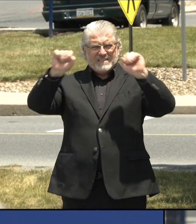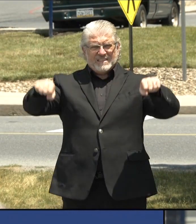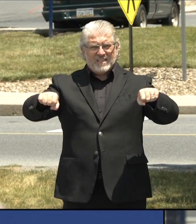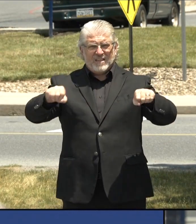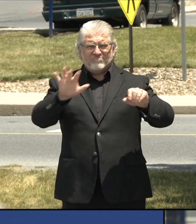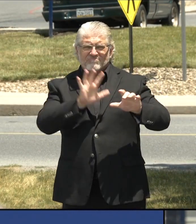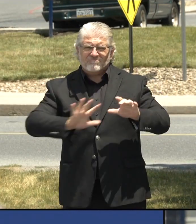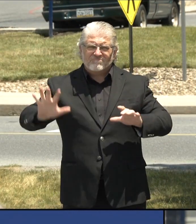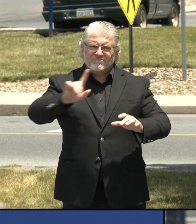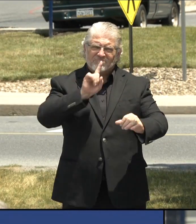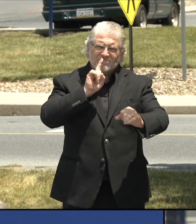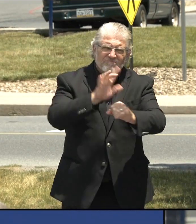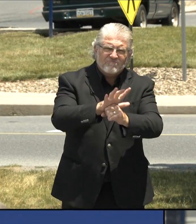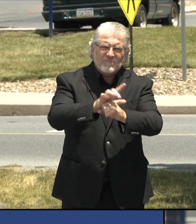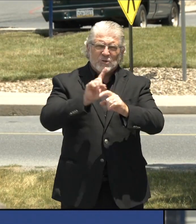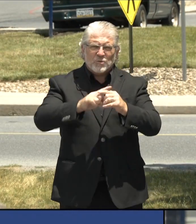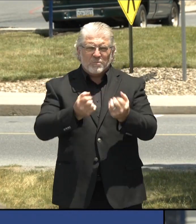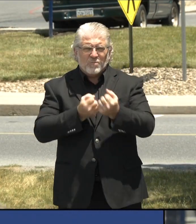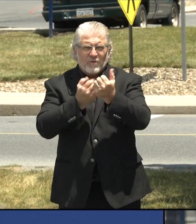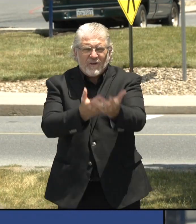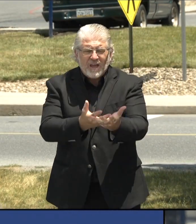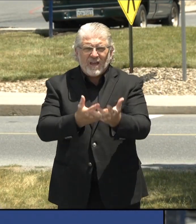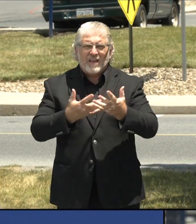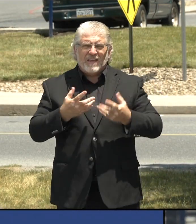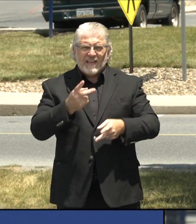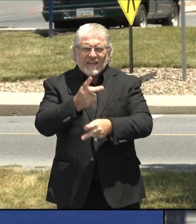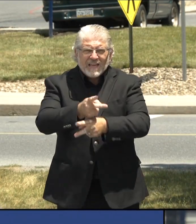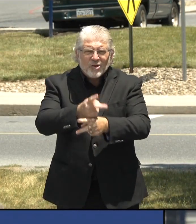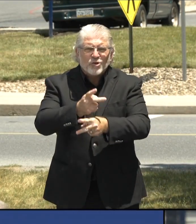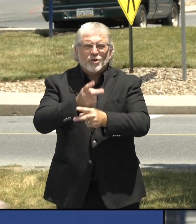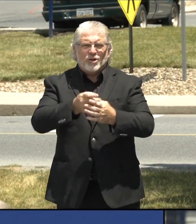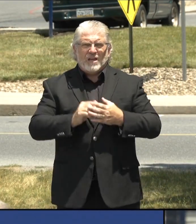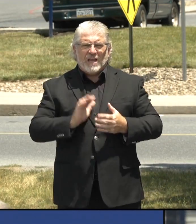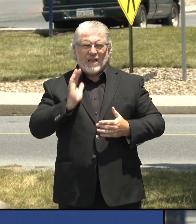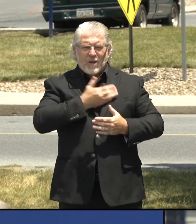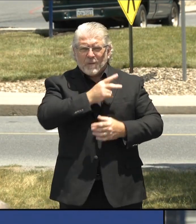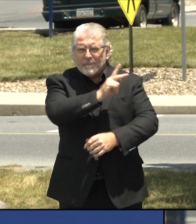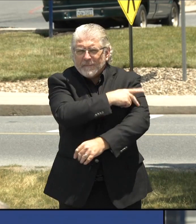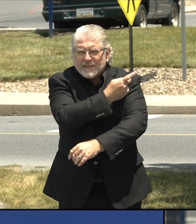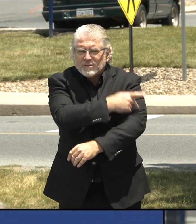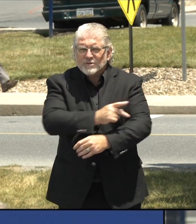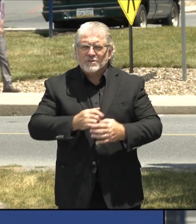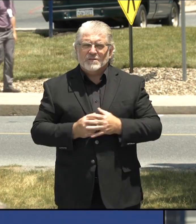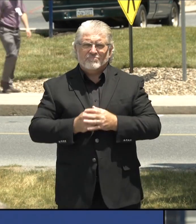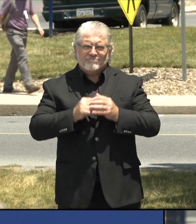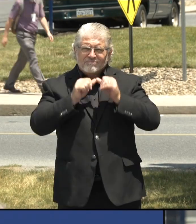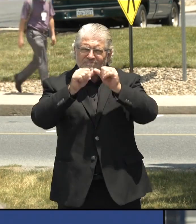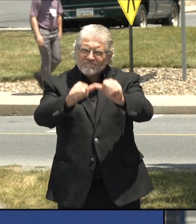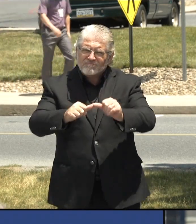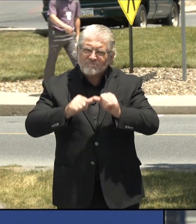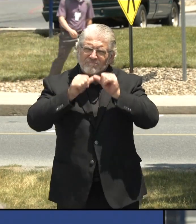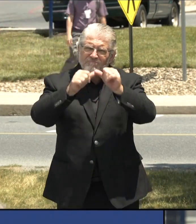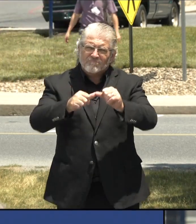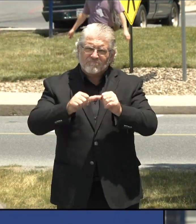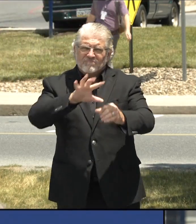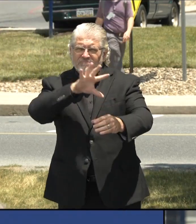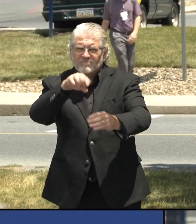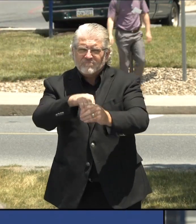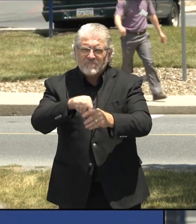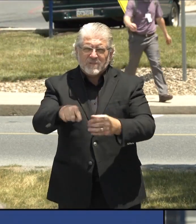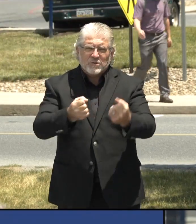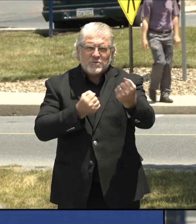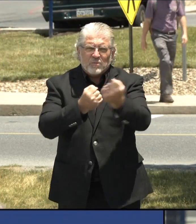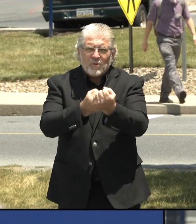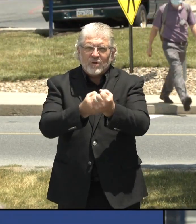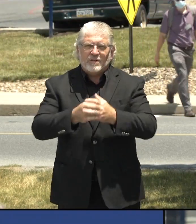comprehensive care and support to all of our patients, and that includes support that protects you